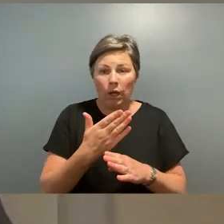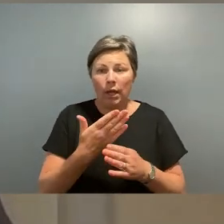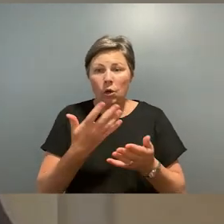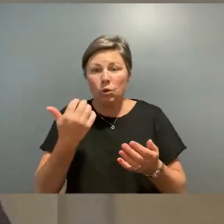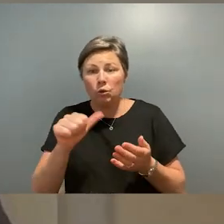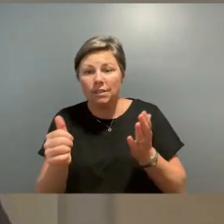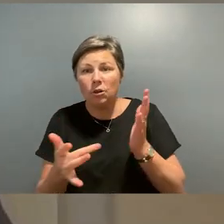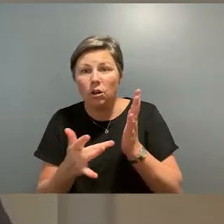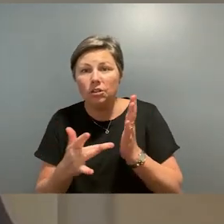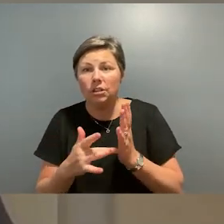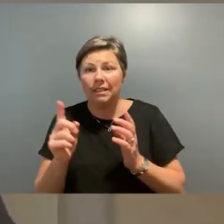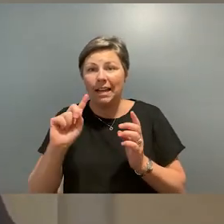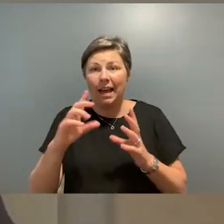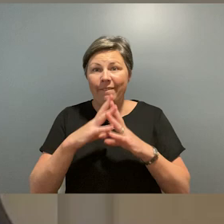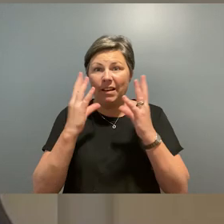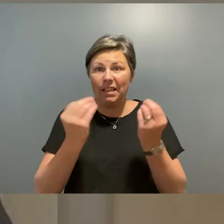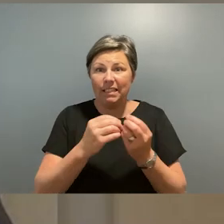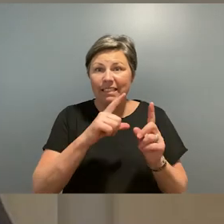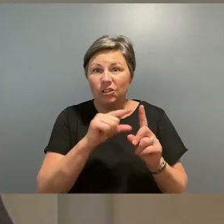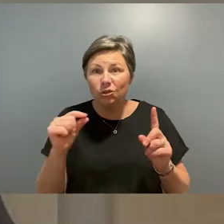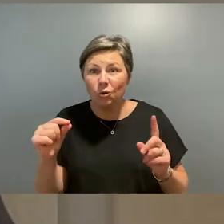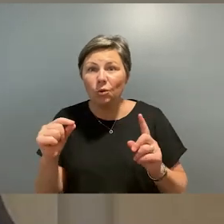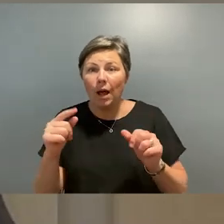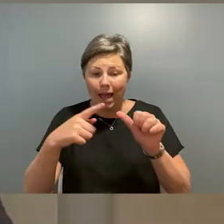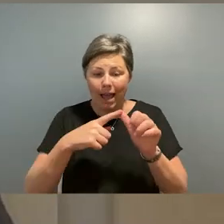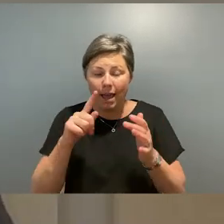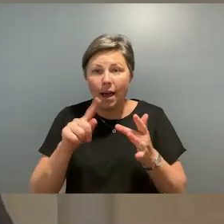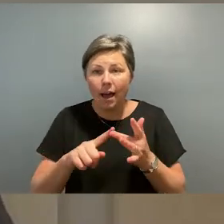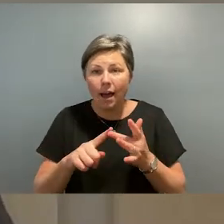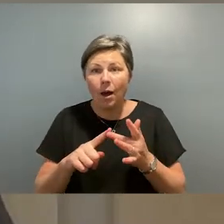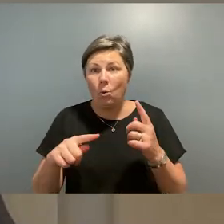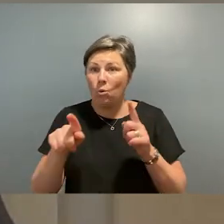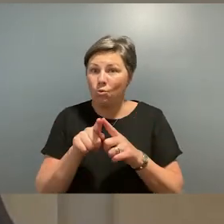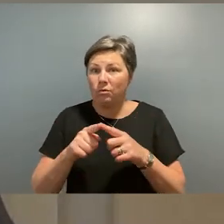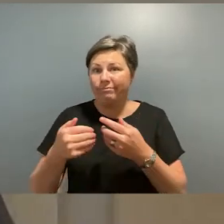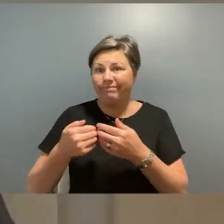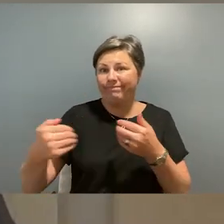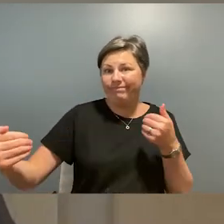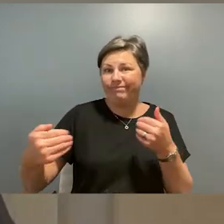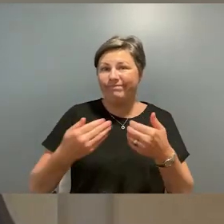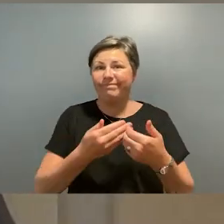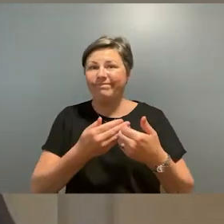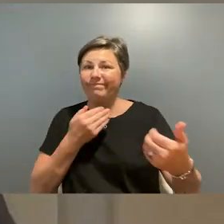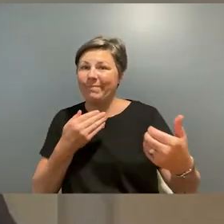technology through digital platforms ai and now of course physical distancing